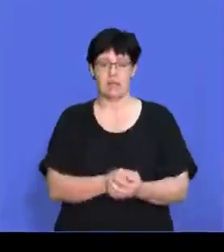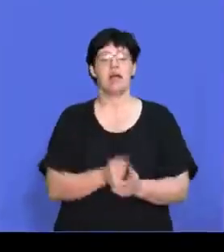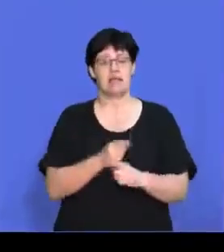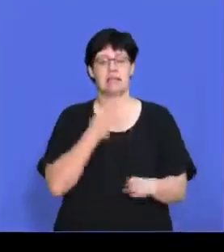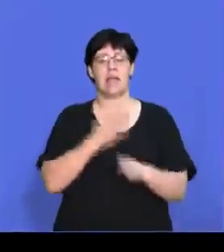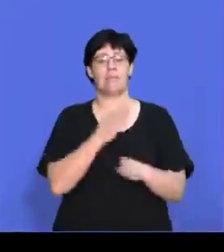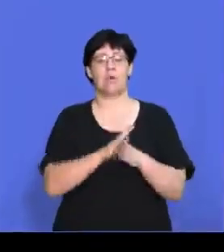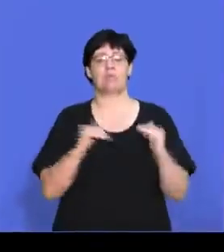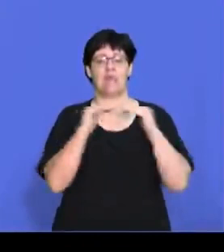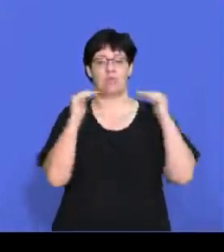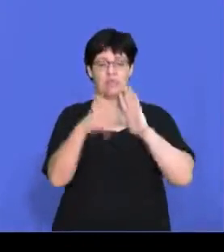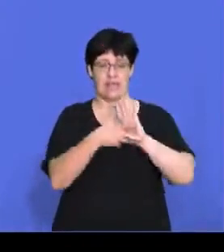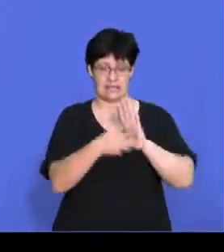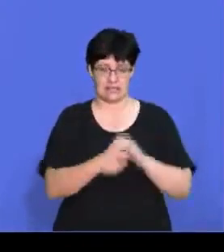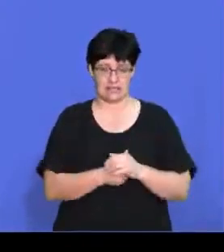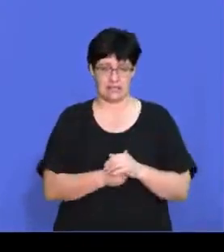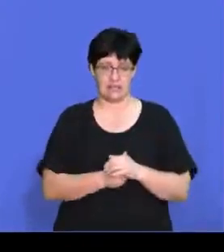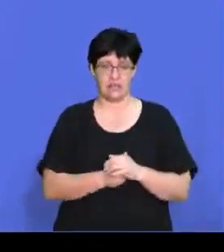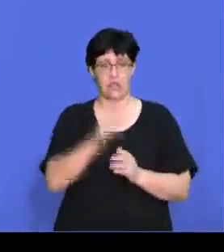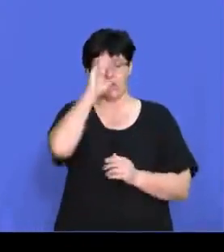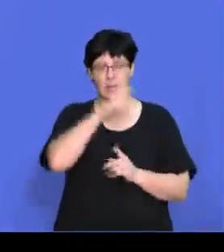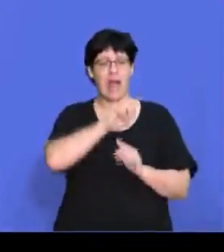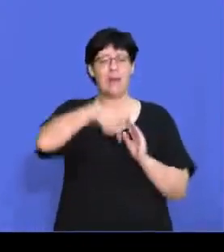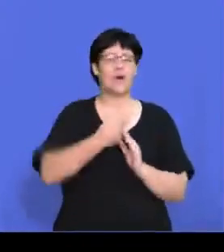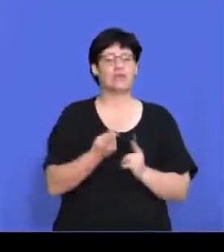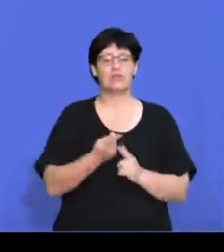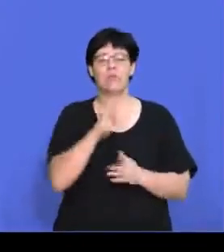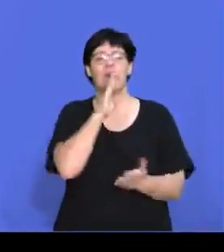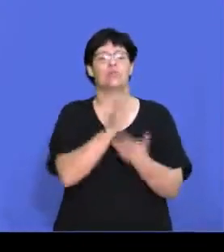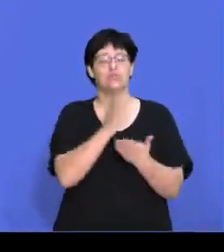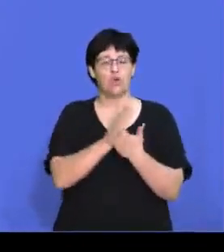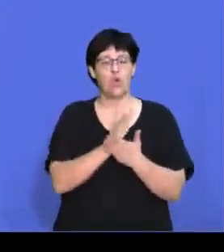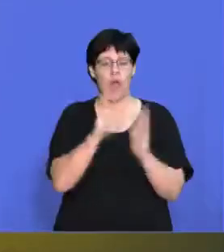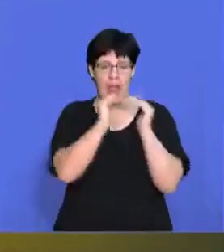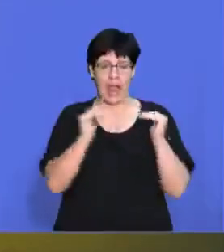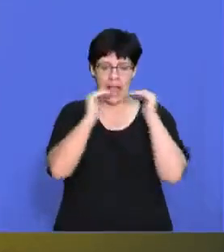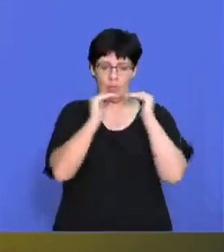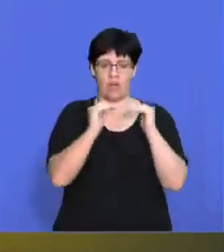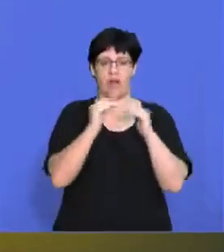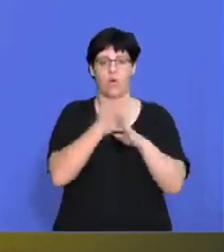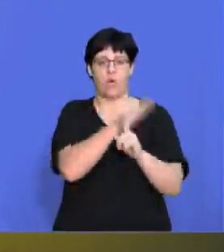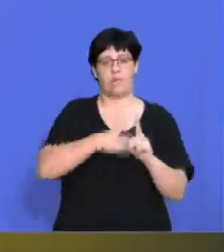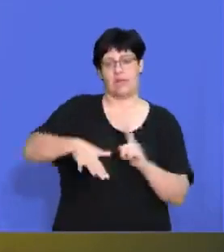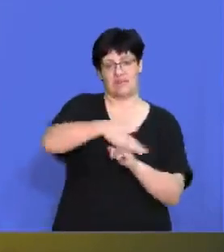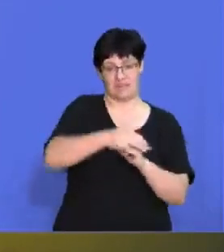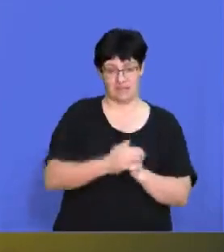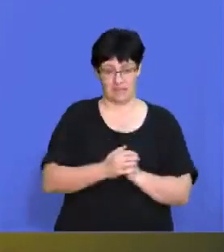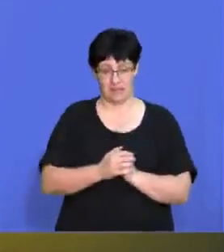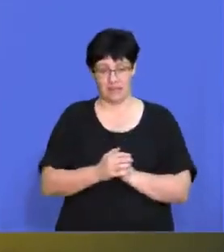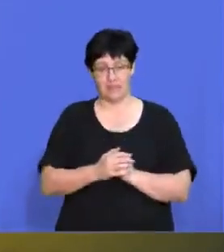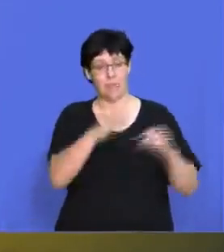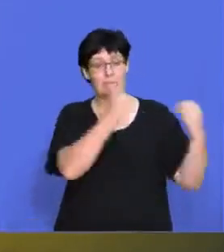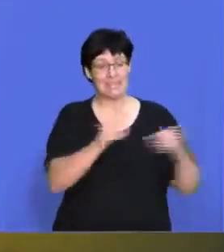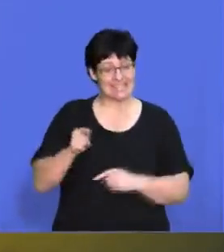at the answer, the answer is the Employment Equity Act. Remember, that's all about making sure there's equality in the workplace